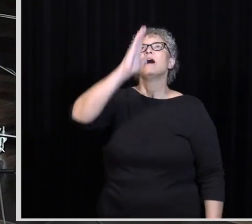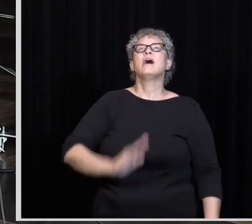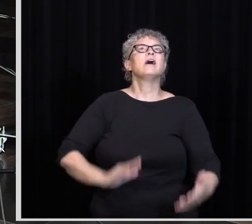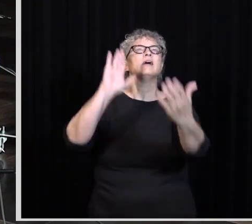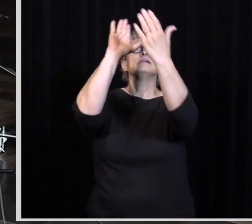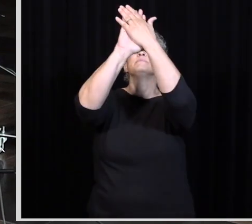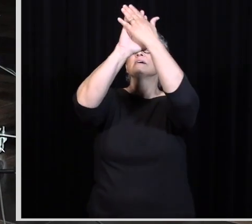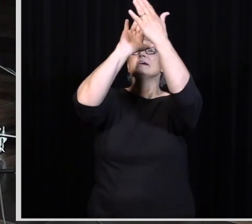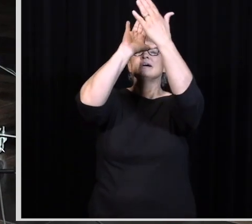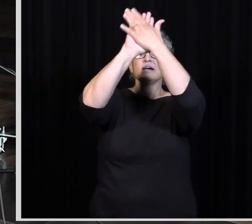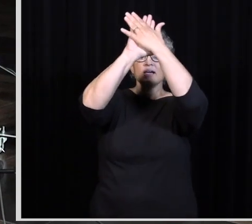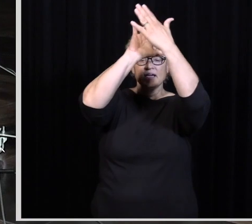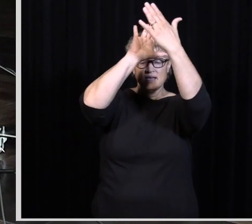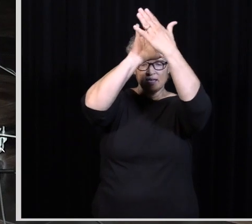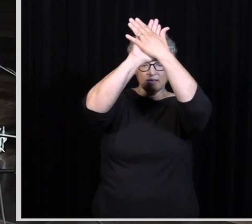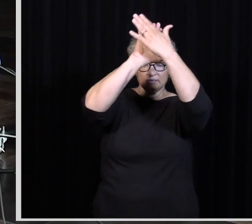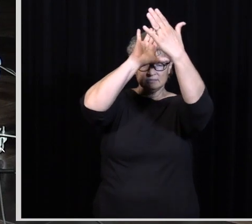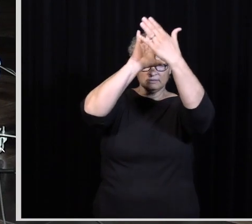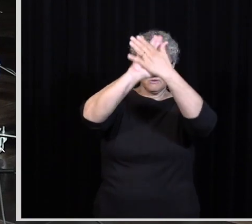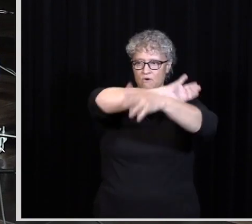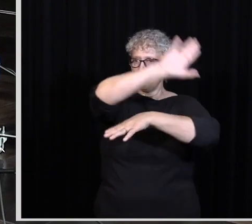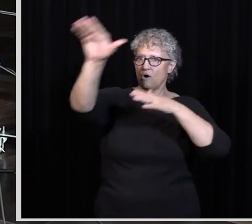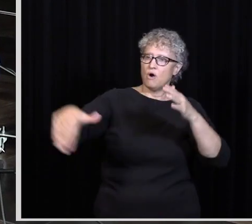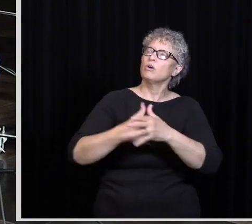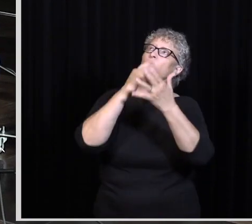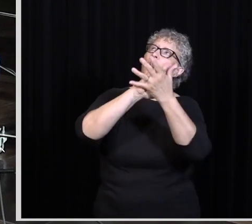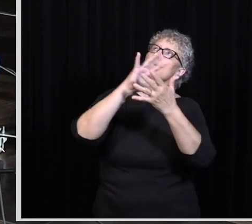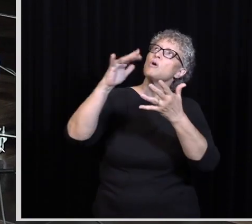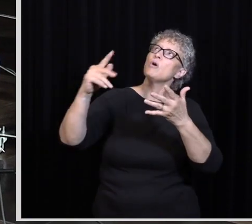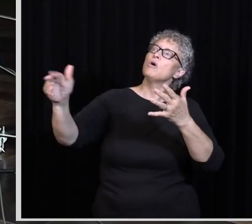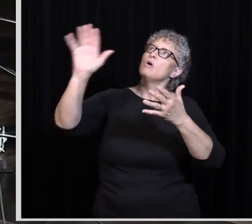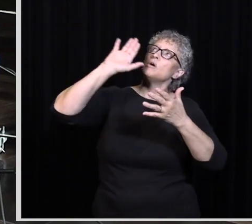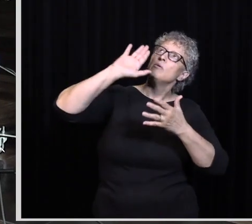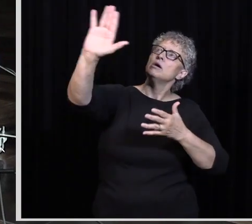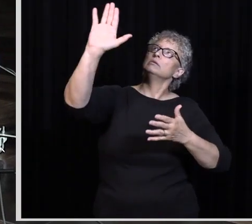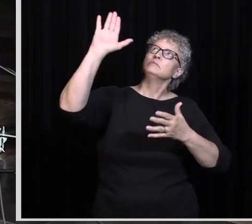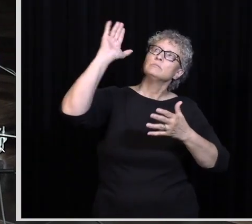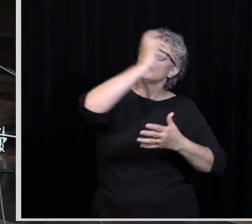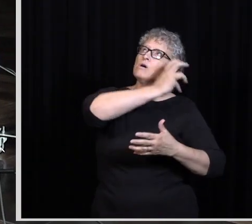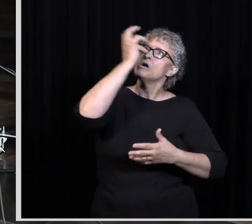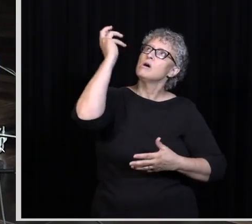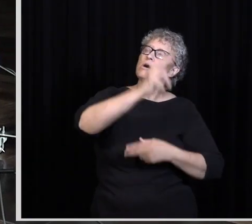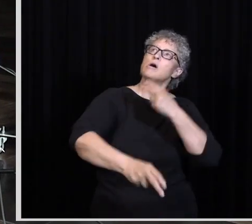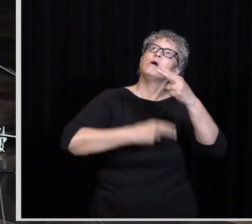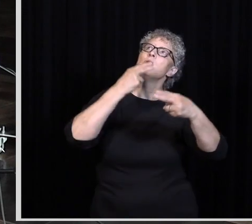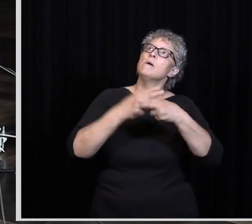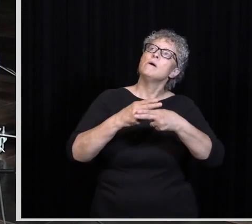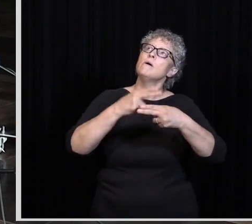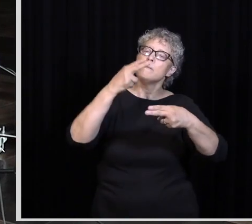Be Praise All The Glory To Your Awesome Name